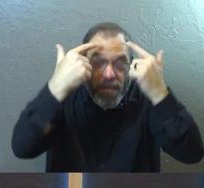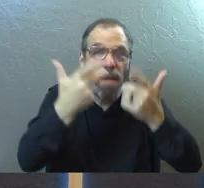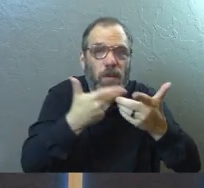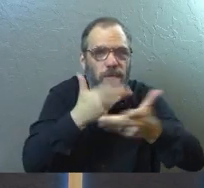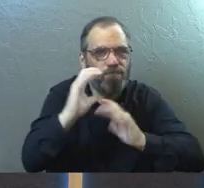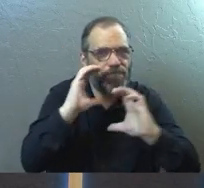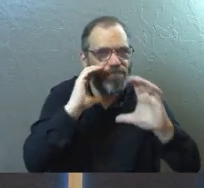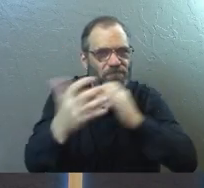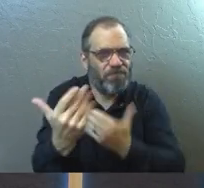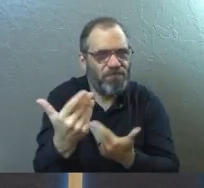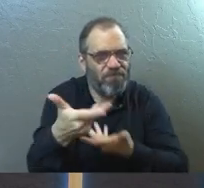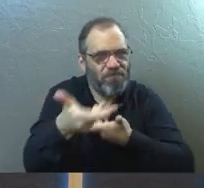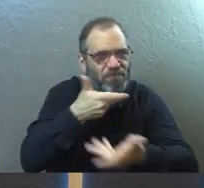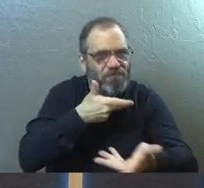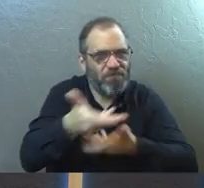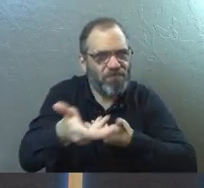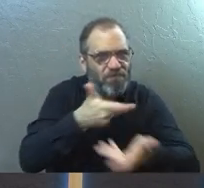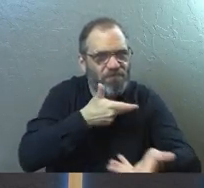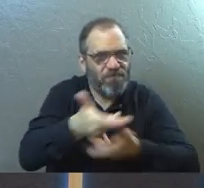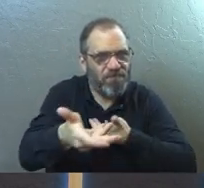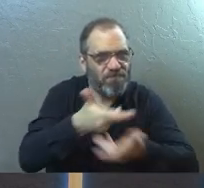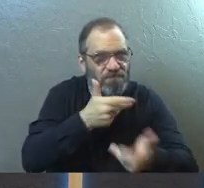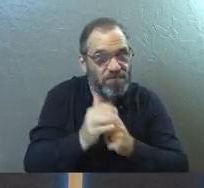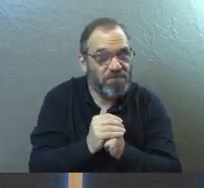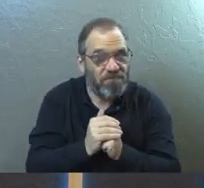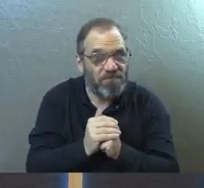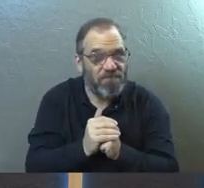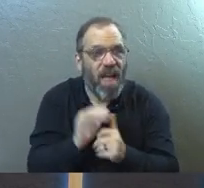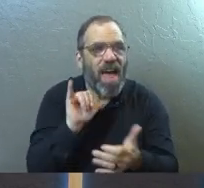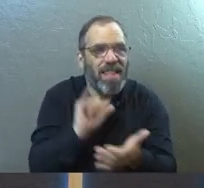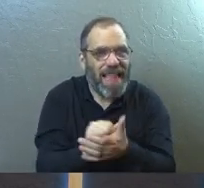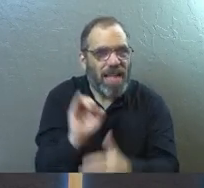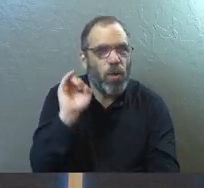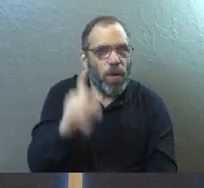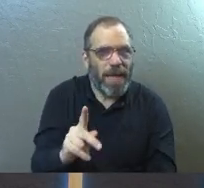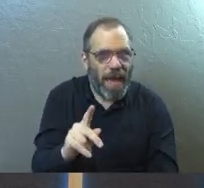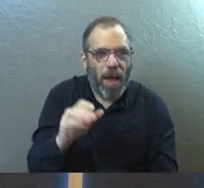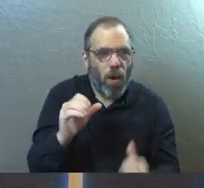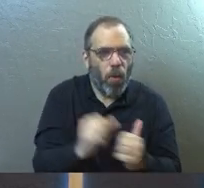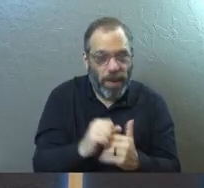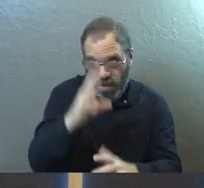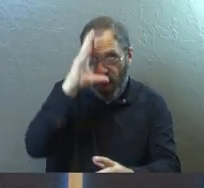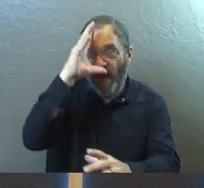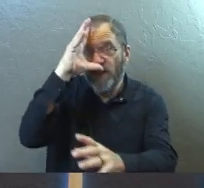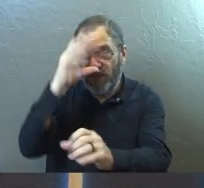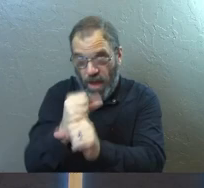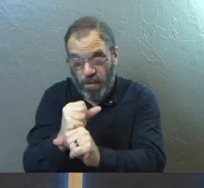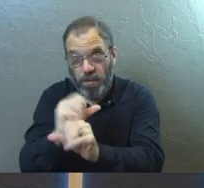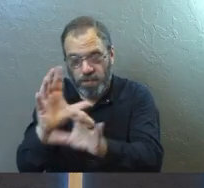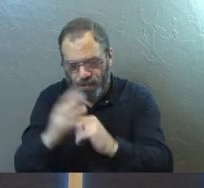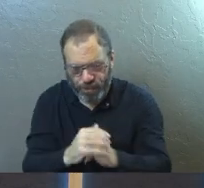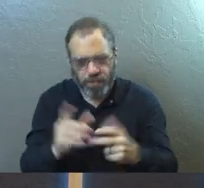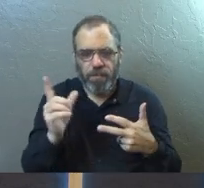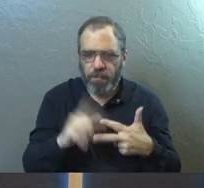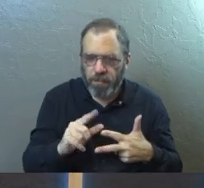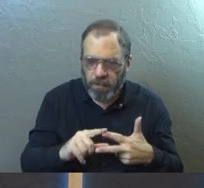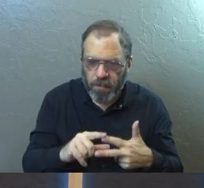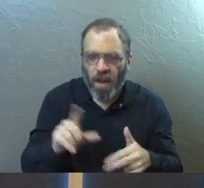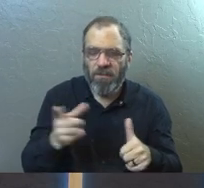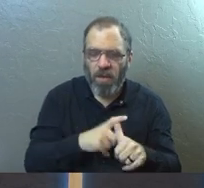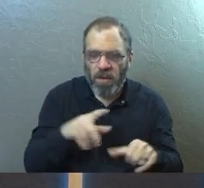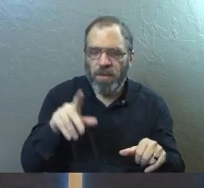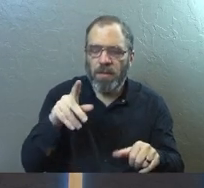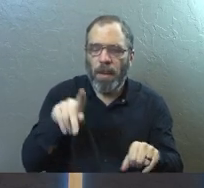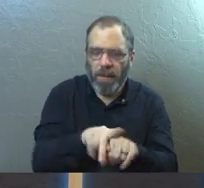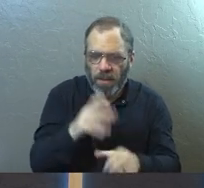conversation and we're going to reason together. That's okay when it comes to faith. Next verse, 1 Peter 3